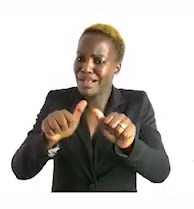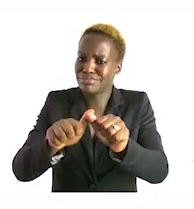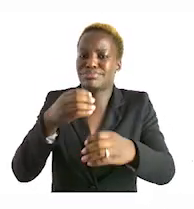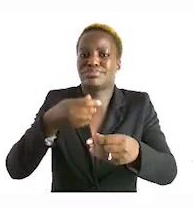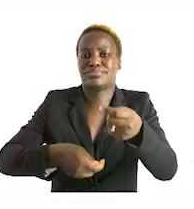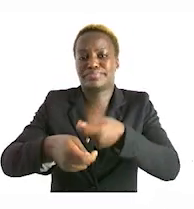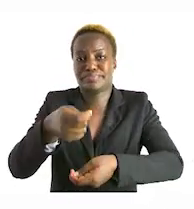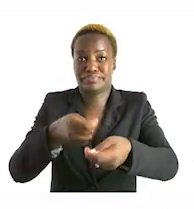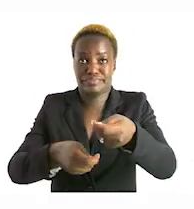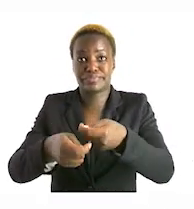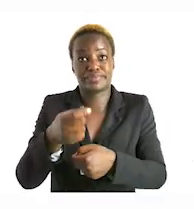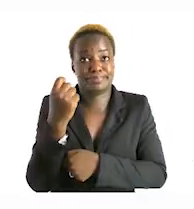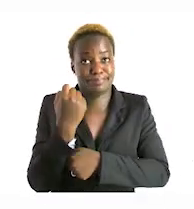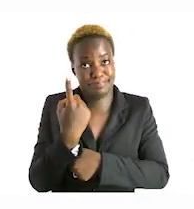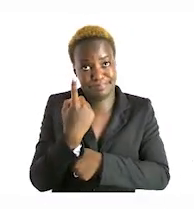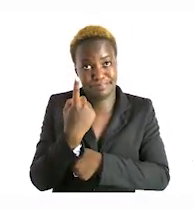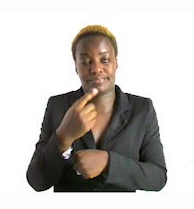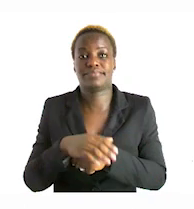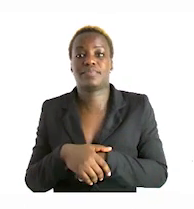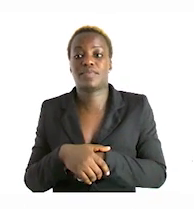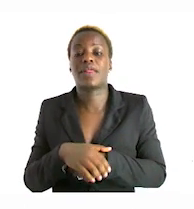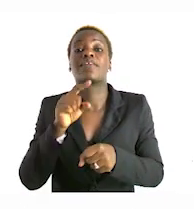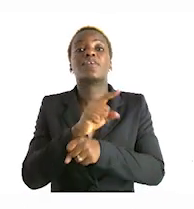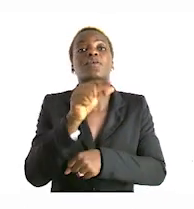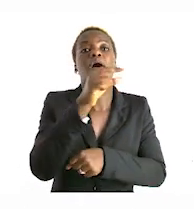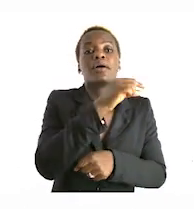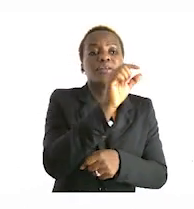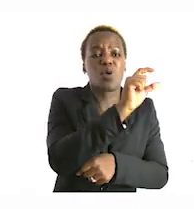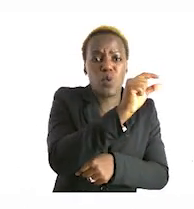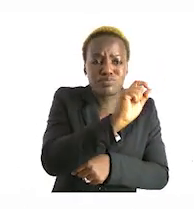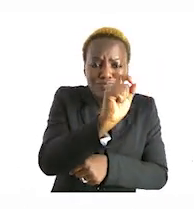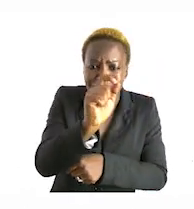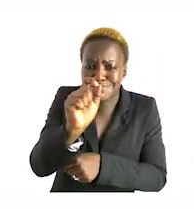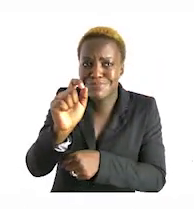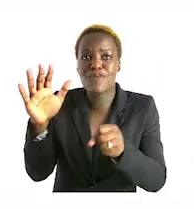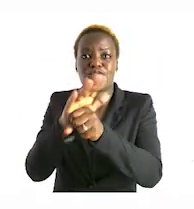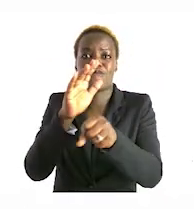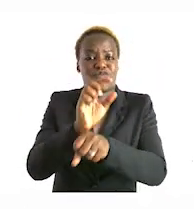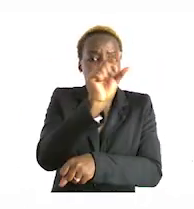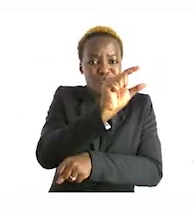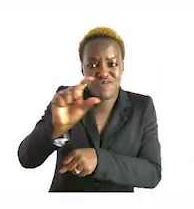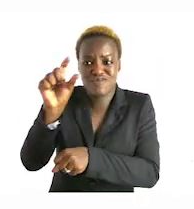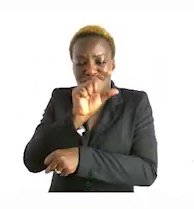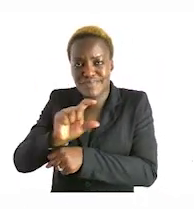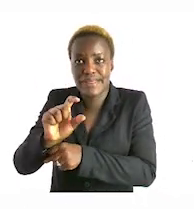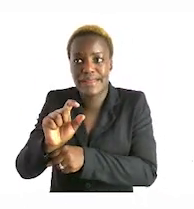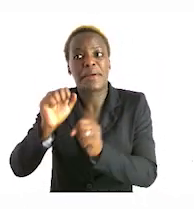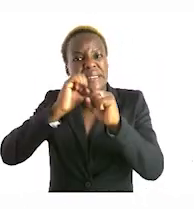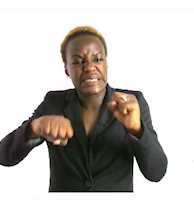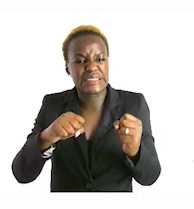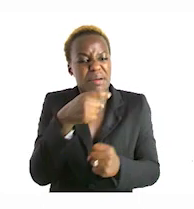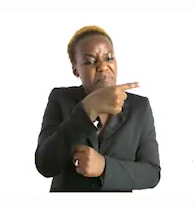now you have it first of all you need to write the number sentence and then you decide which operation you have to use